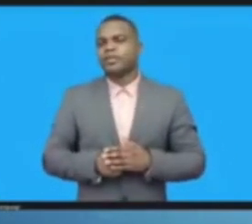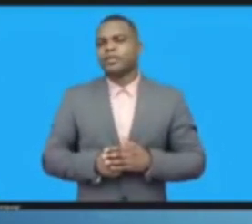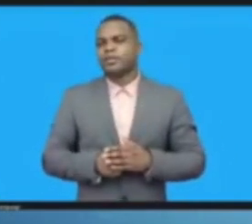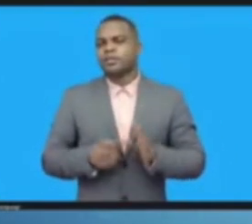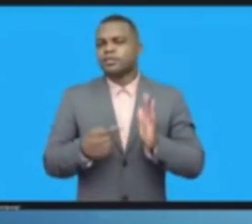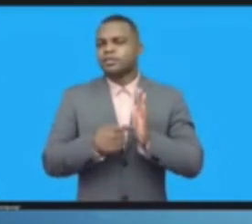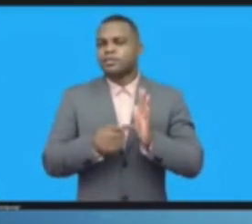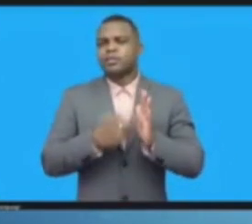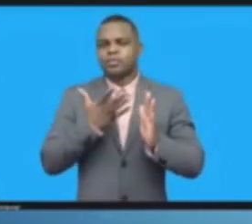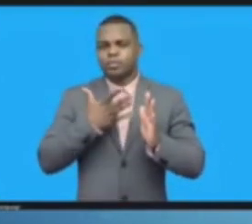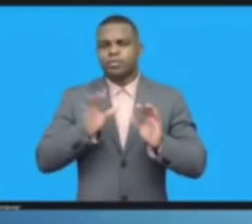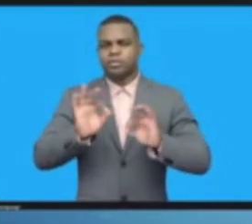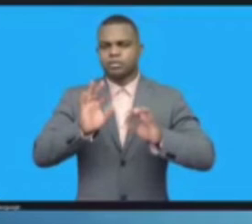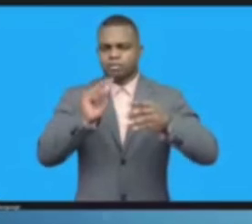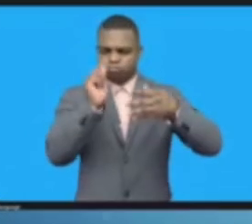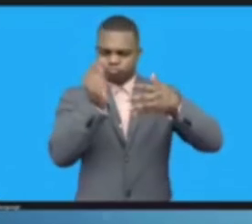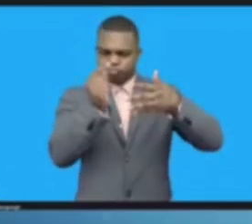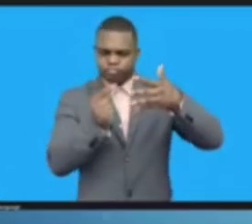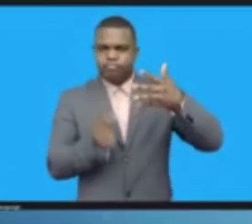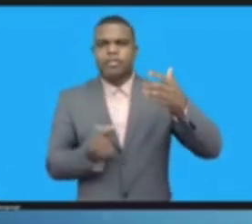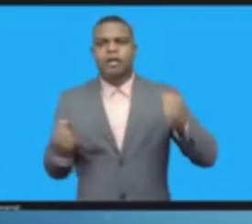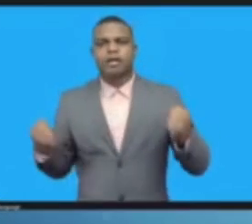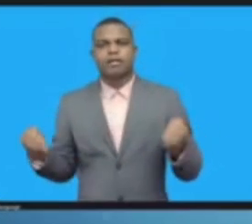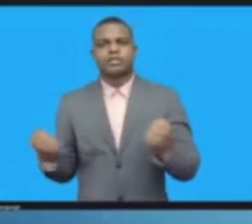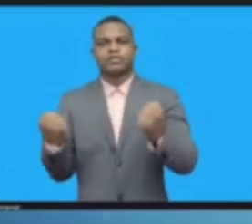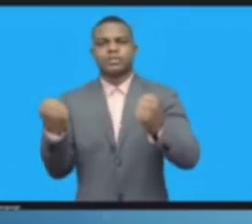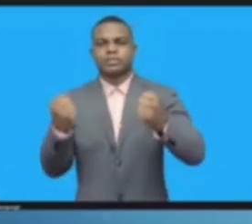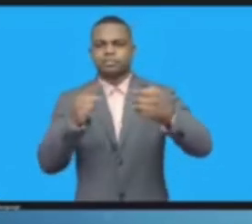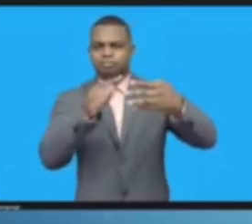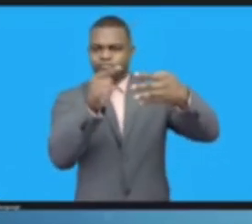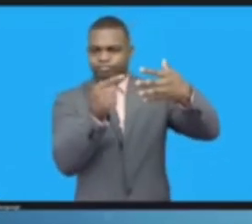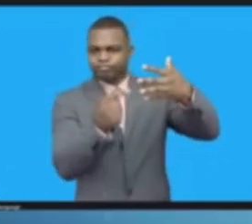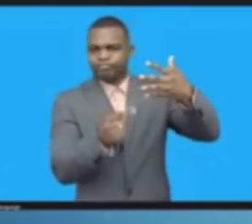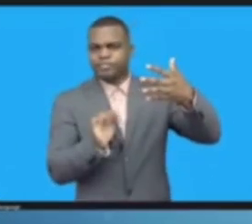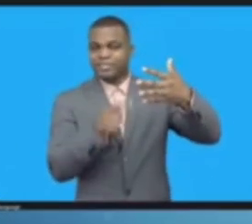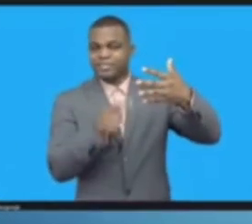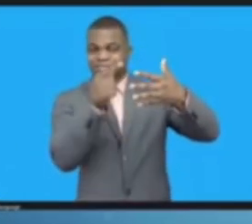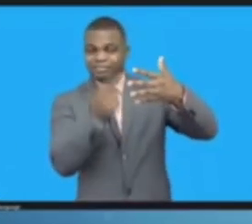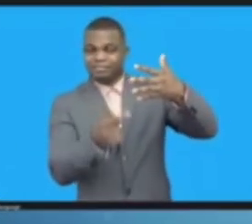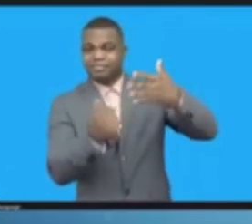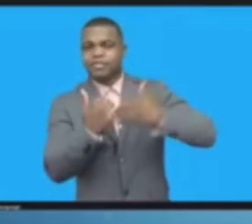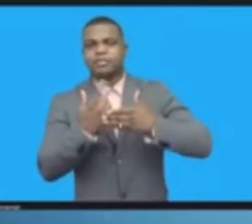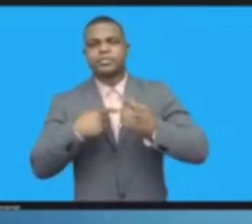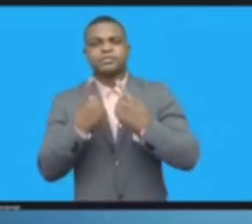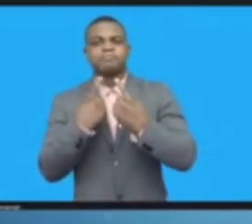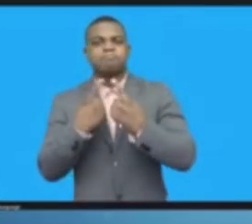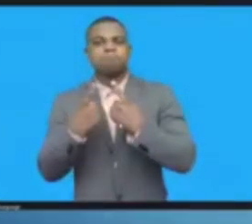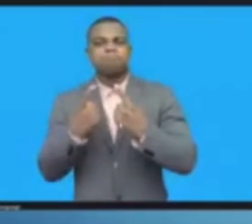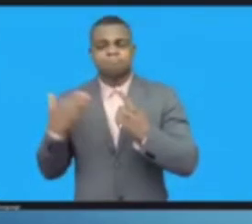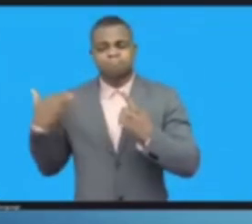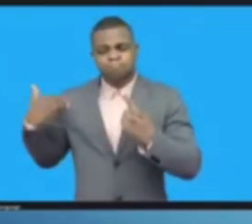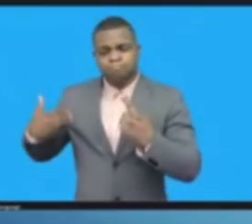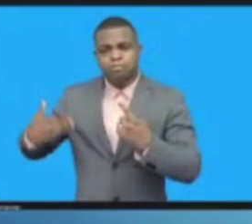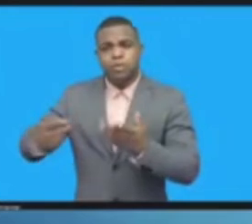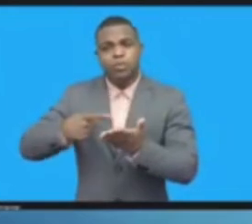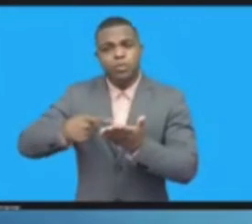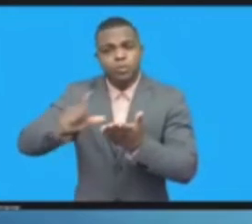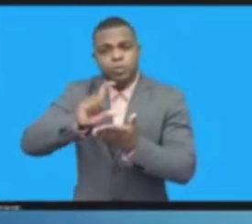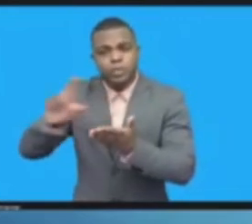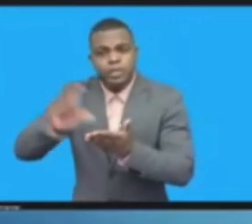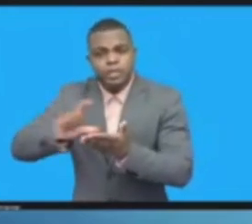who are the forefront developing its core. We are poised to build mutual understanding between stakeholders